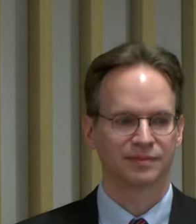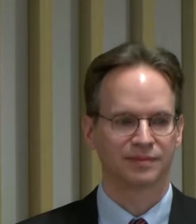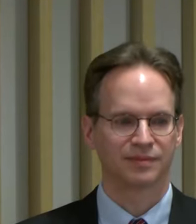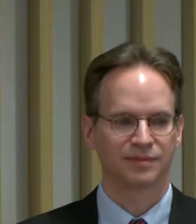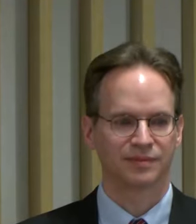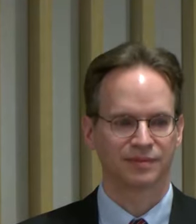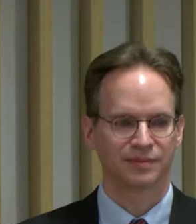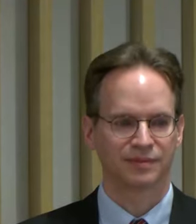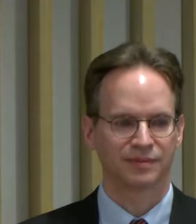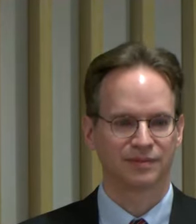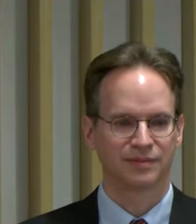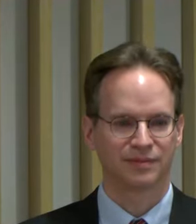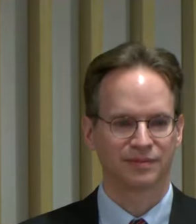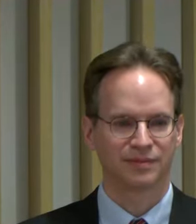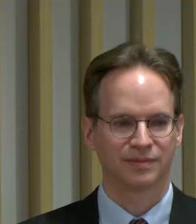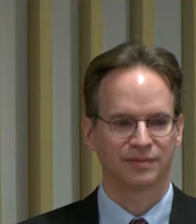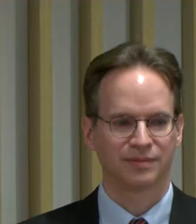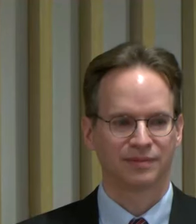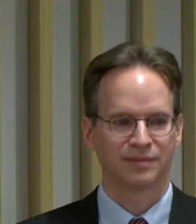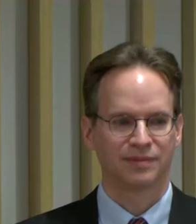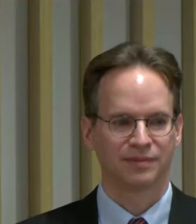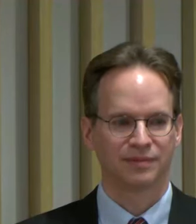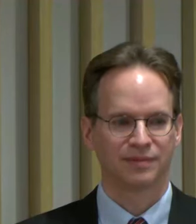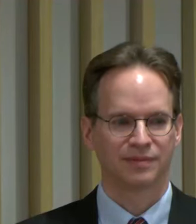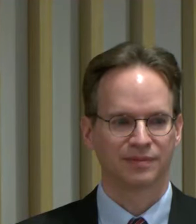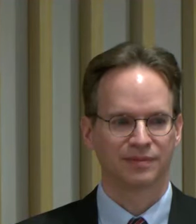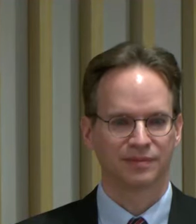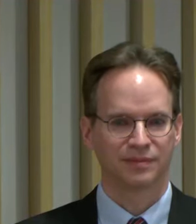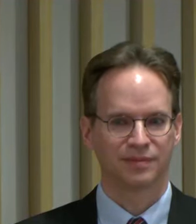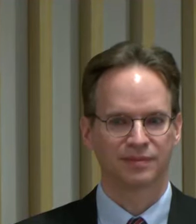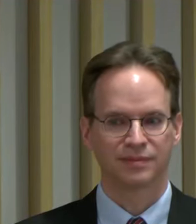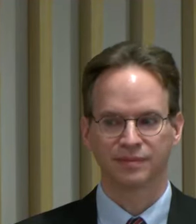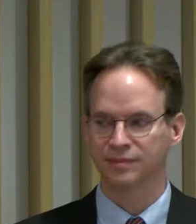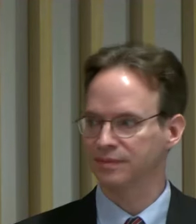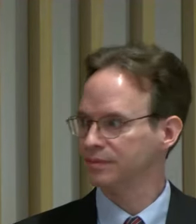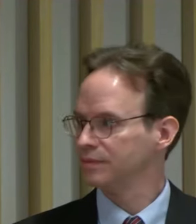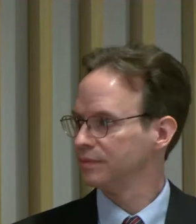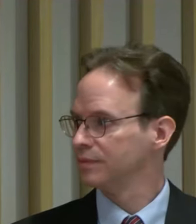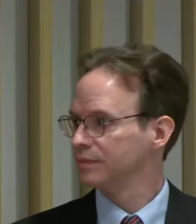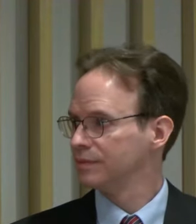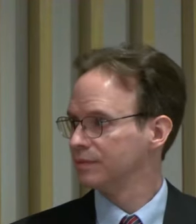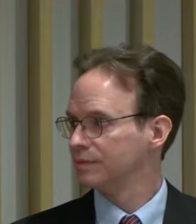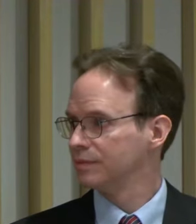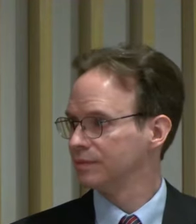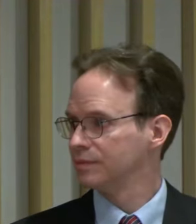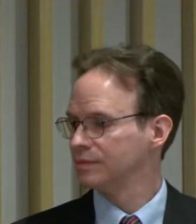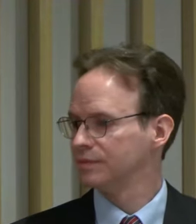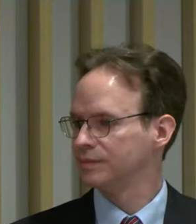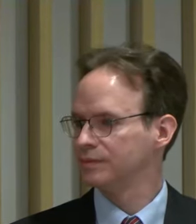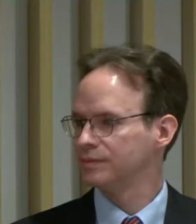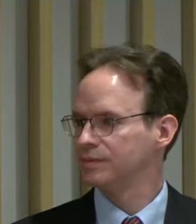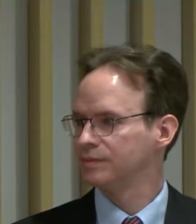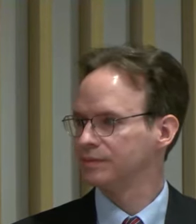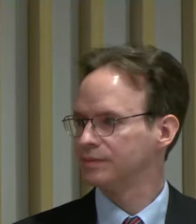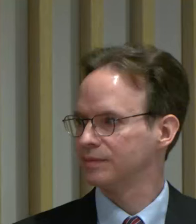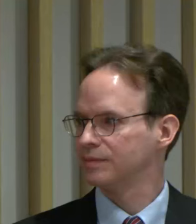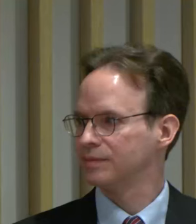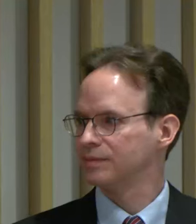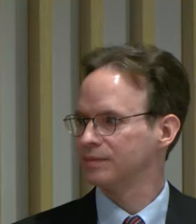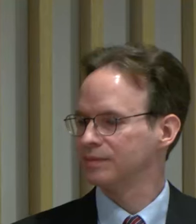of operations of Wi-Fi devices to mitigate the risk of potential harmful interference. We also added